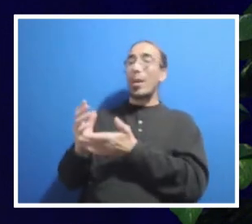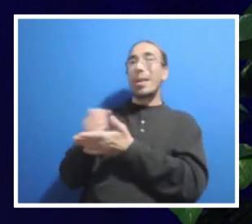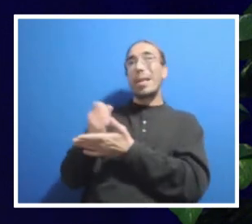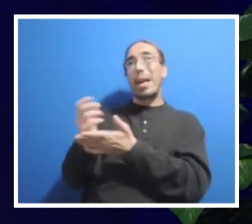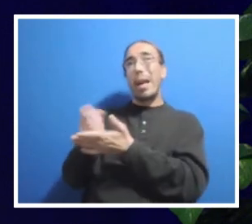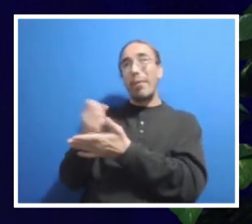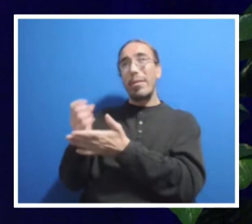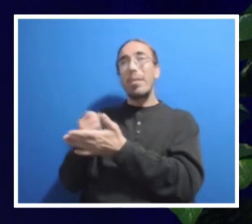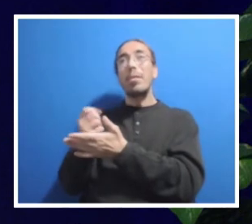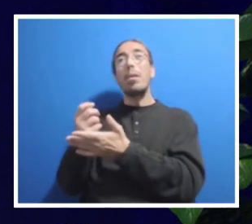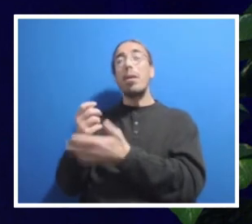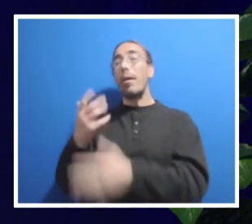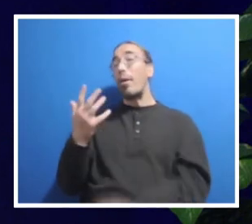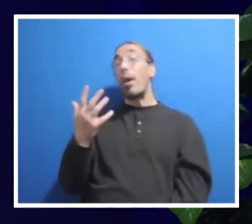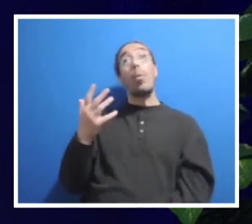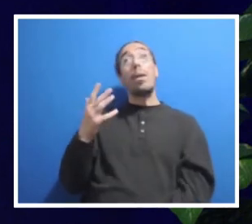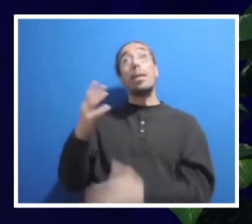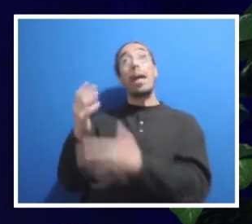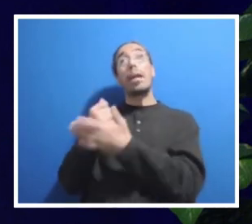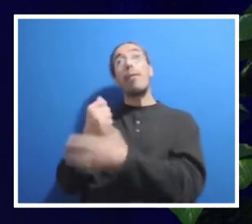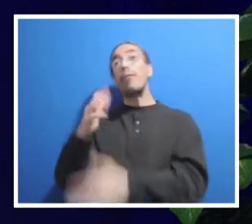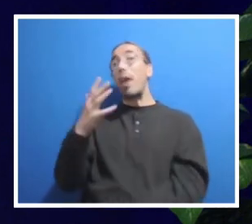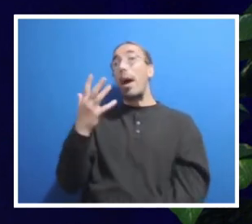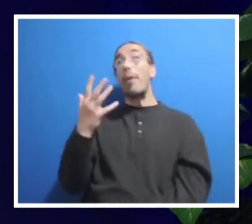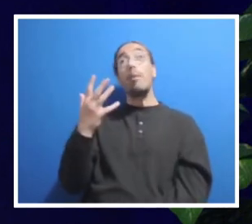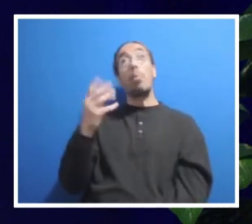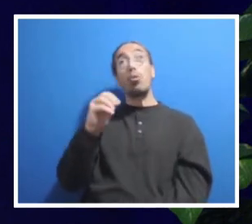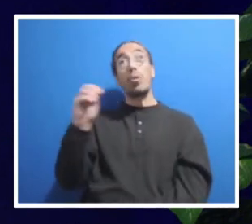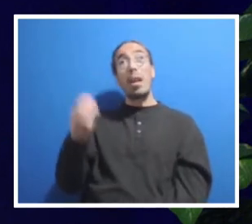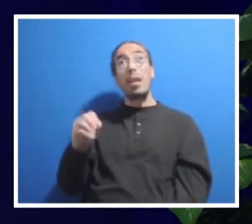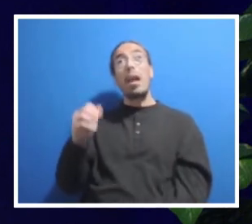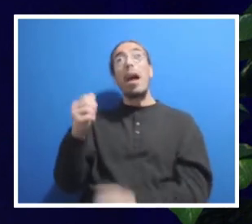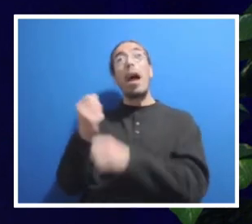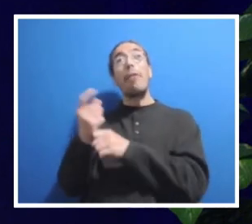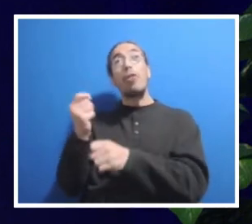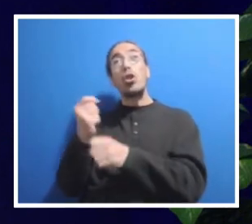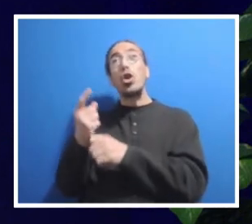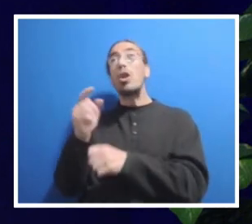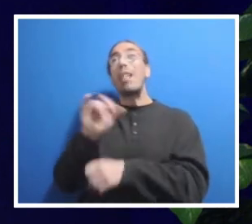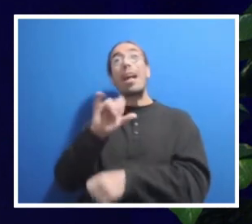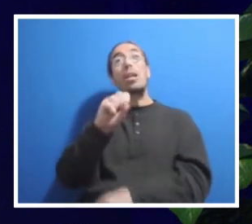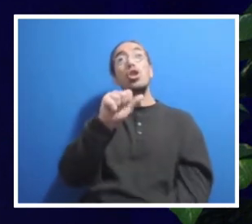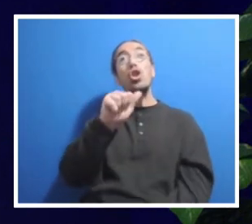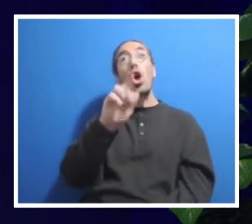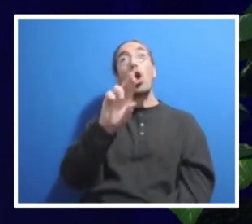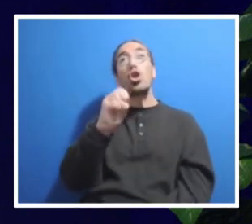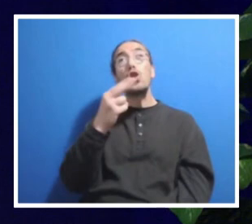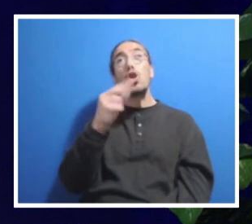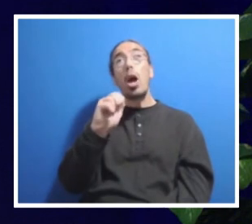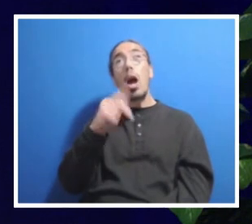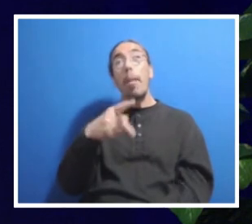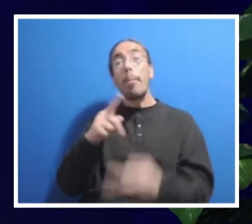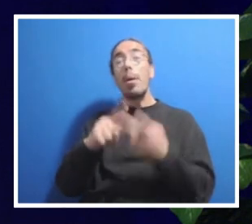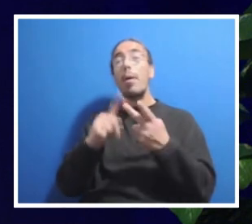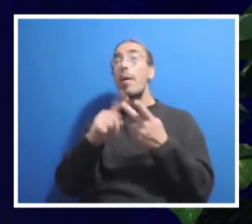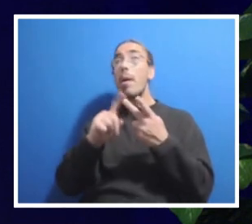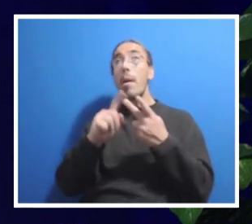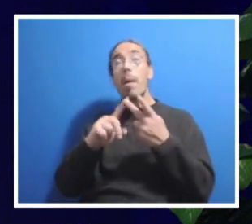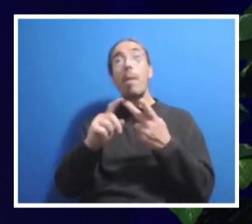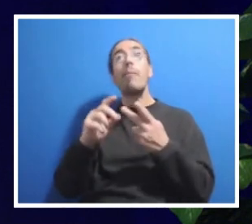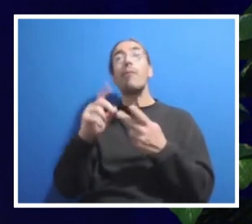take about 5% a year off of those gifts for things like scholarships, maybe endowed professorships, maybe for